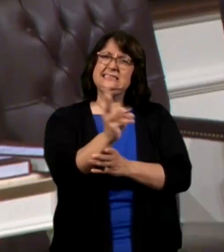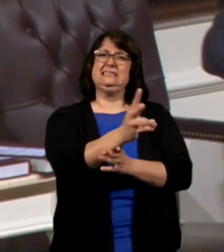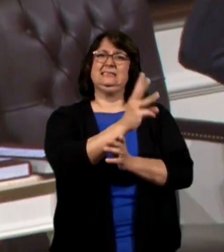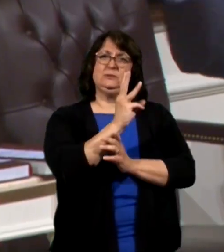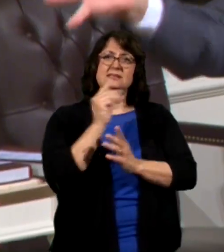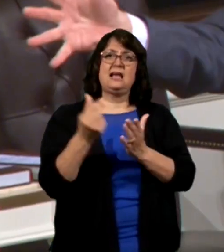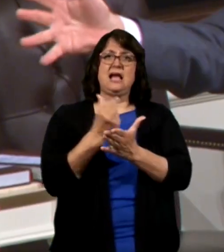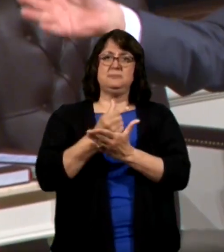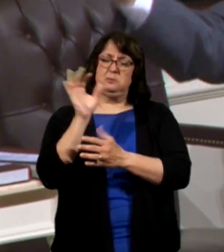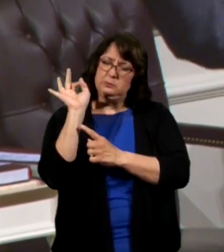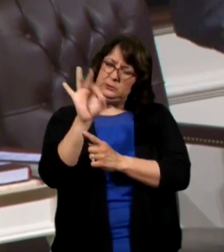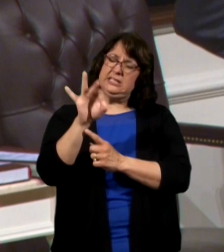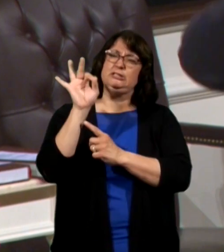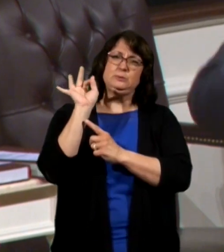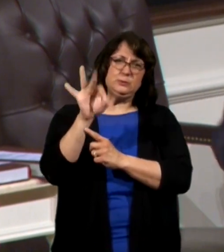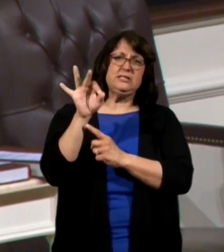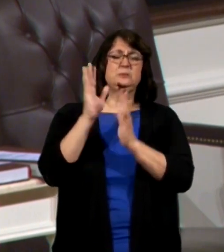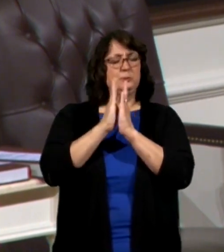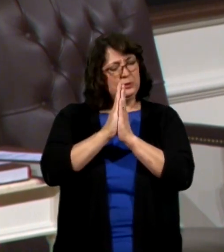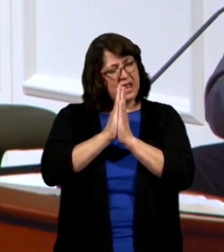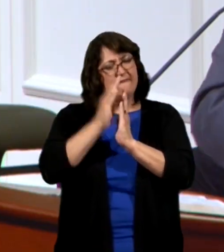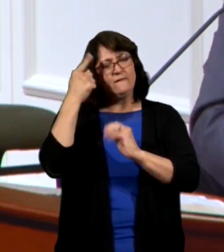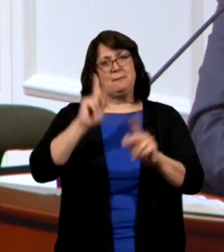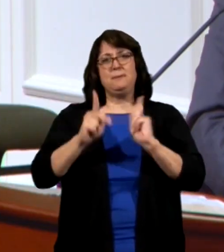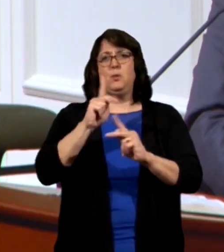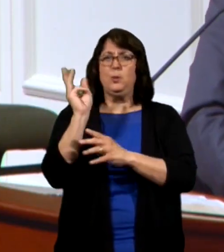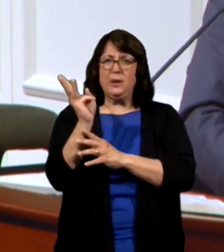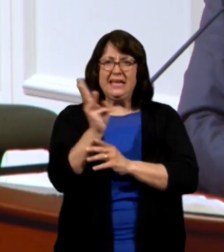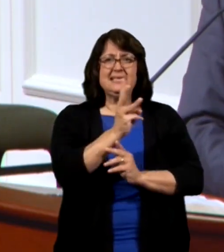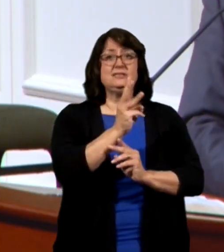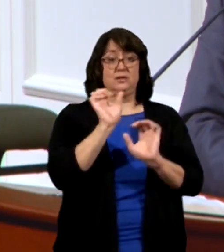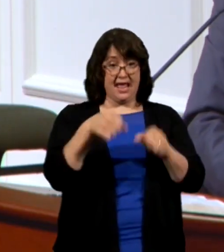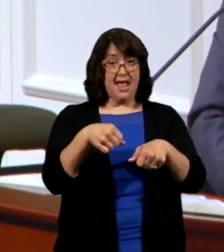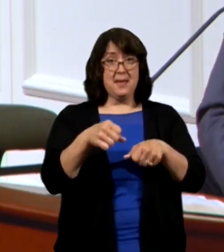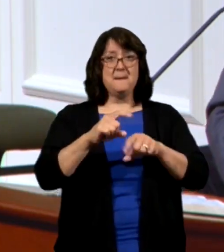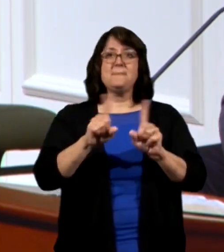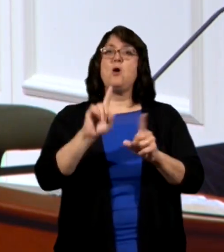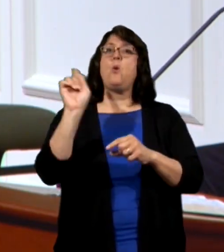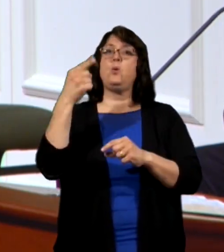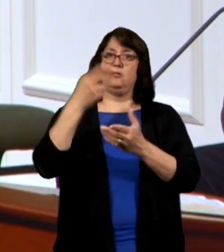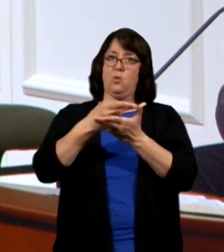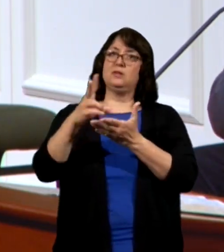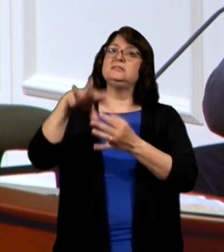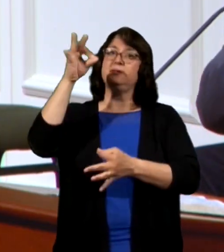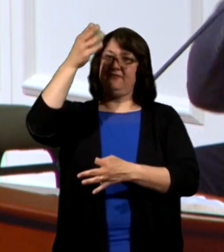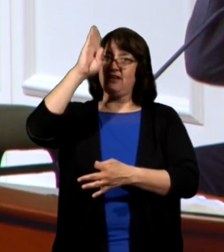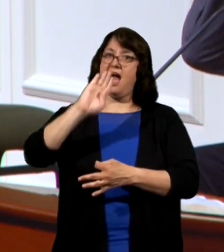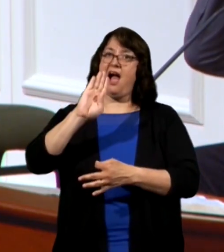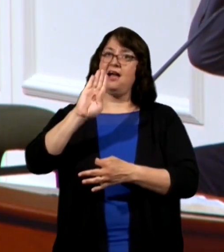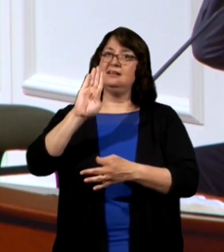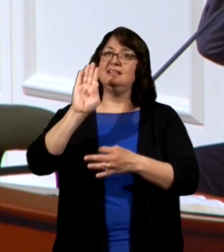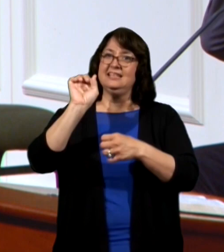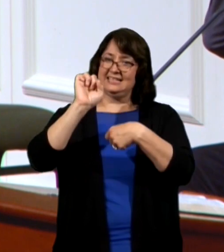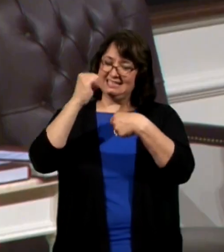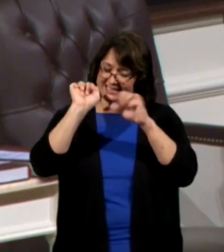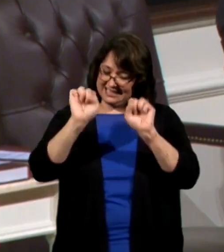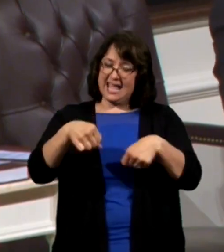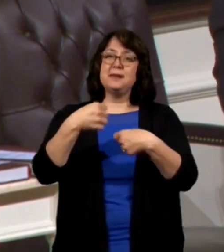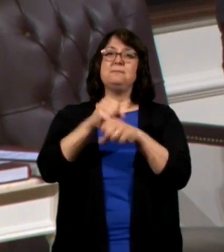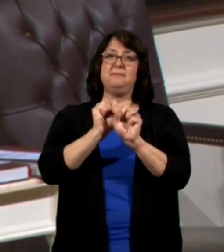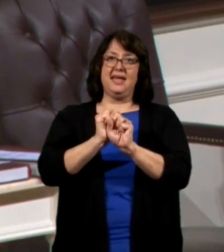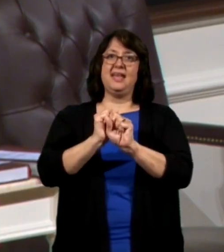and you can preach to people, pray for people, witness to people, but only the Holy Spirit of God can enlighten,